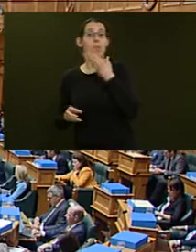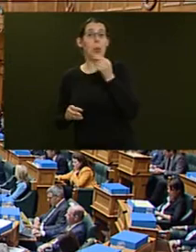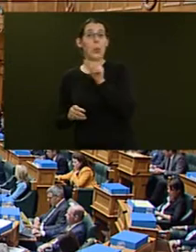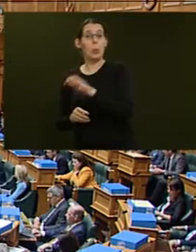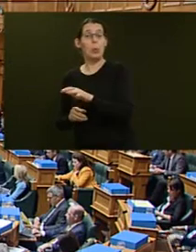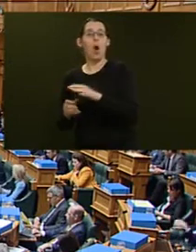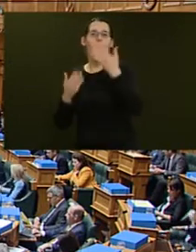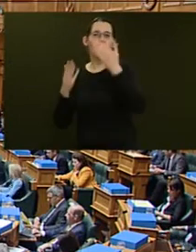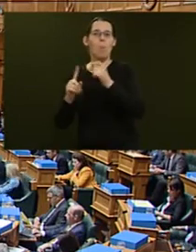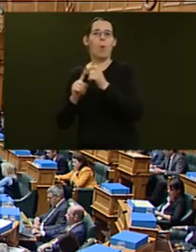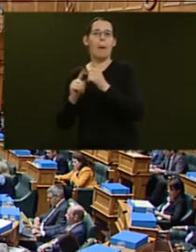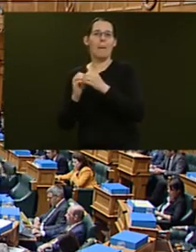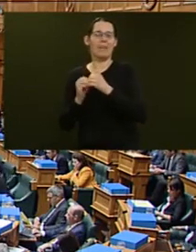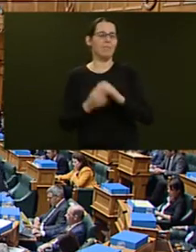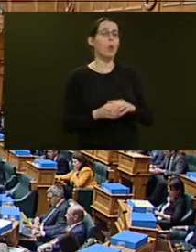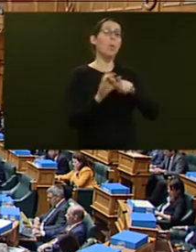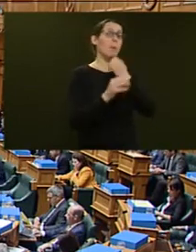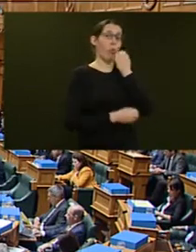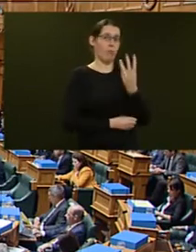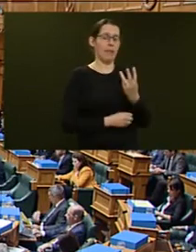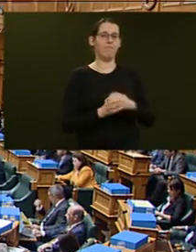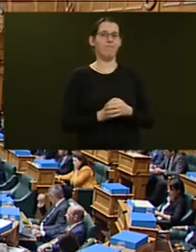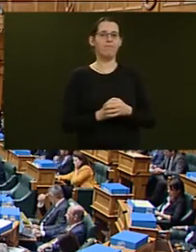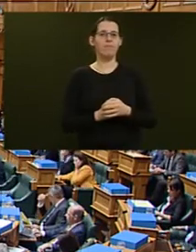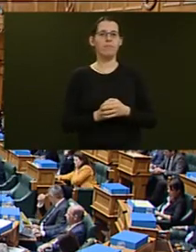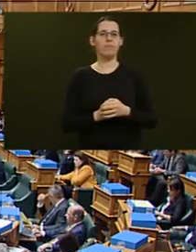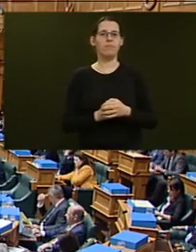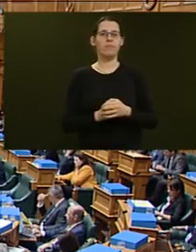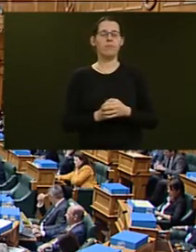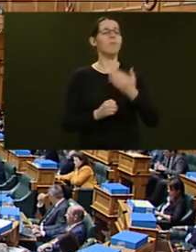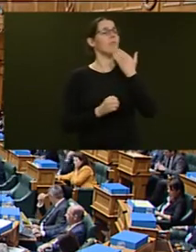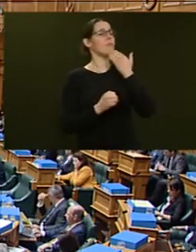Question number three, the Honourable Paul Goldsmith. Thank you, Mr Speaker. My question is to the Minister... Thank